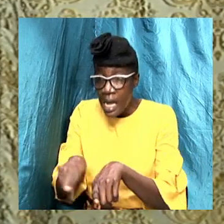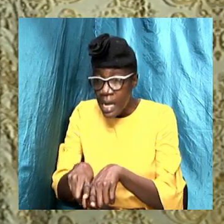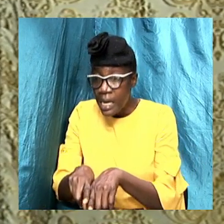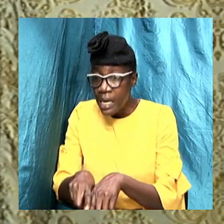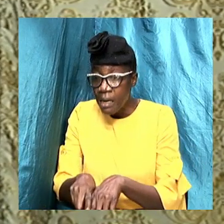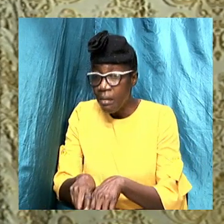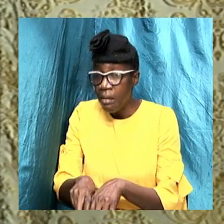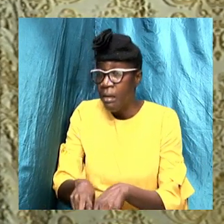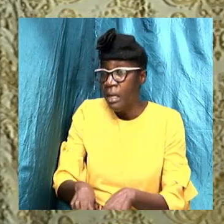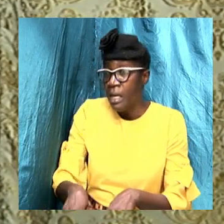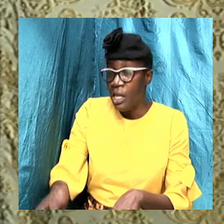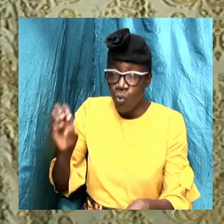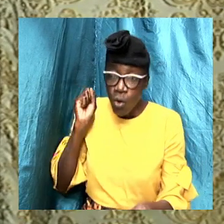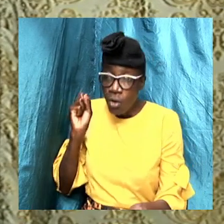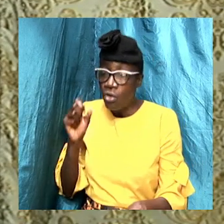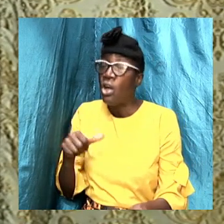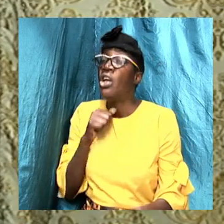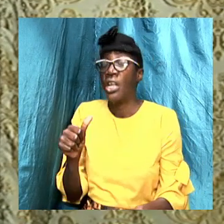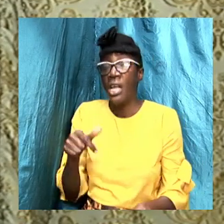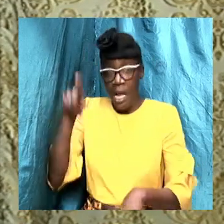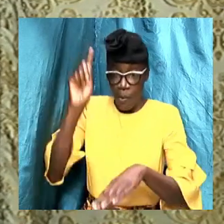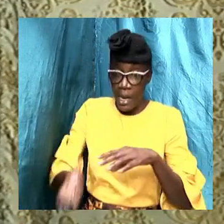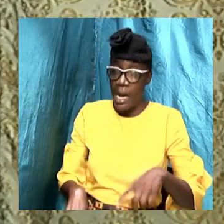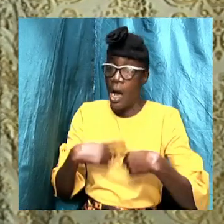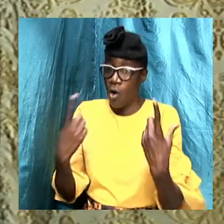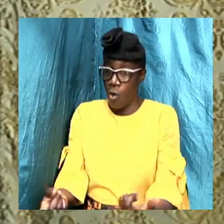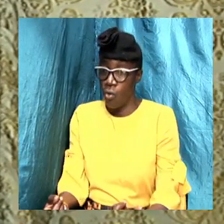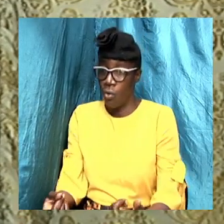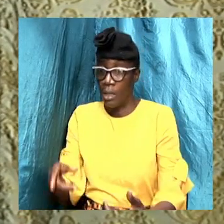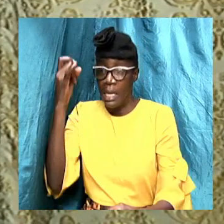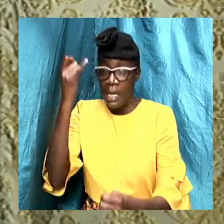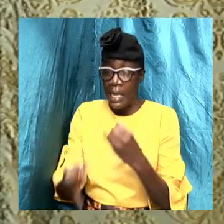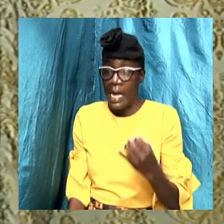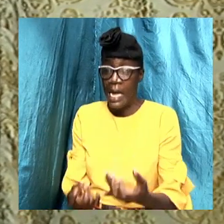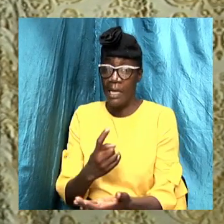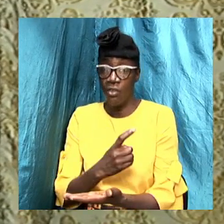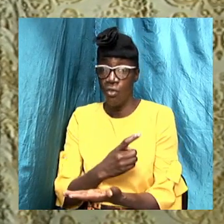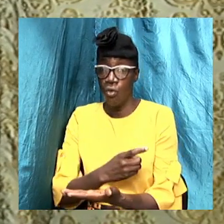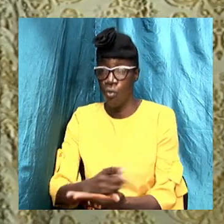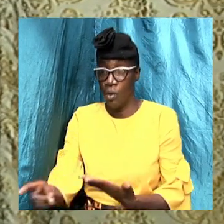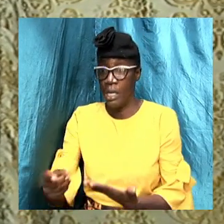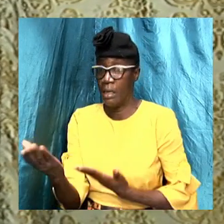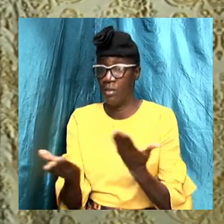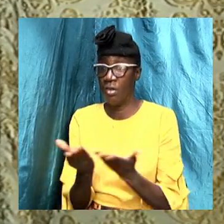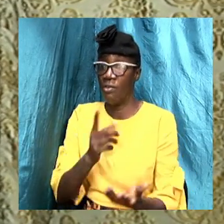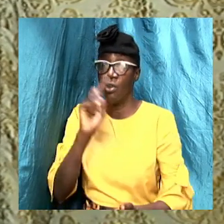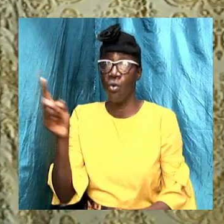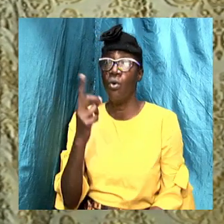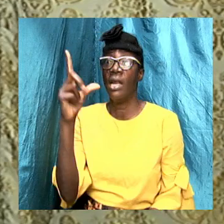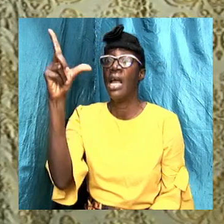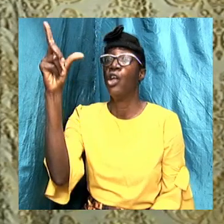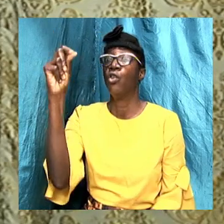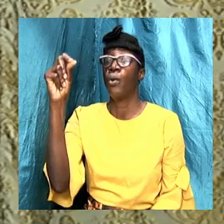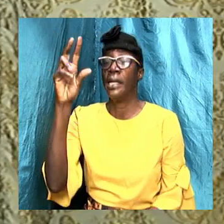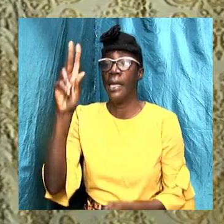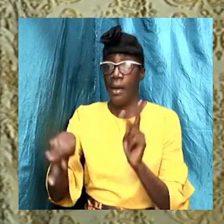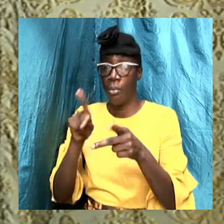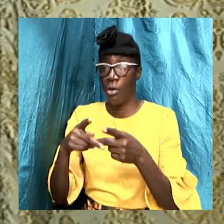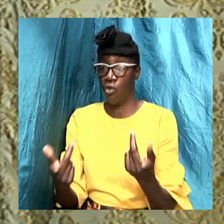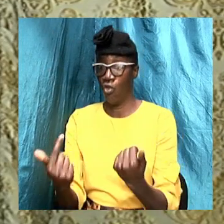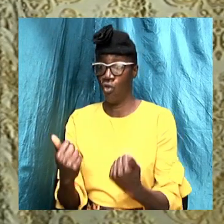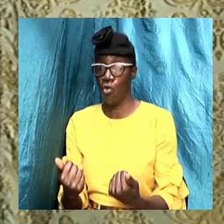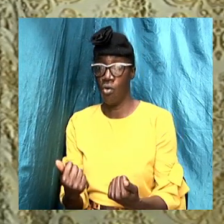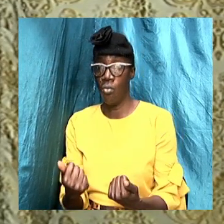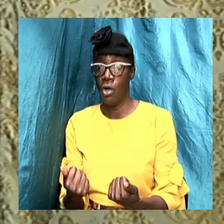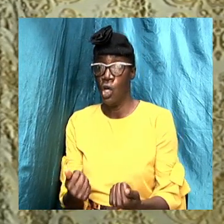out. are not, you know, last week we had service, and only 20 persons were able to come out just to stream the